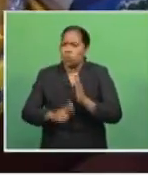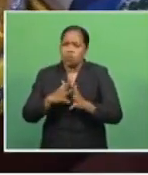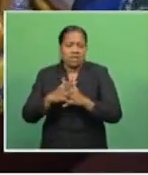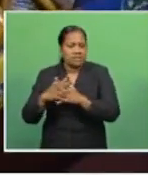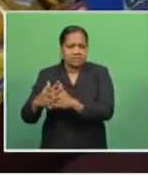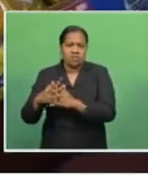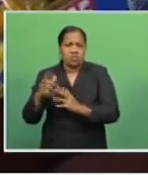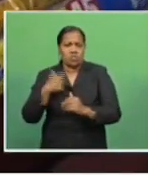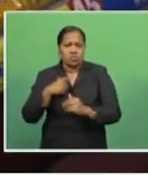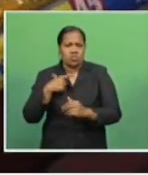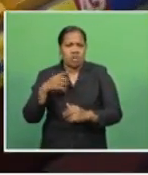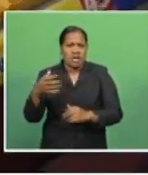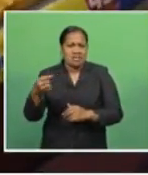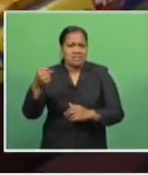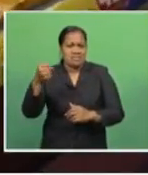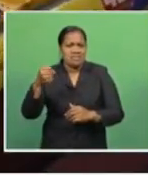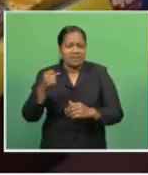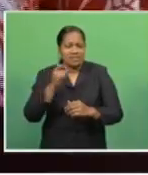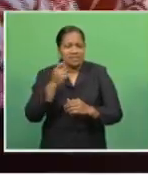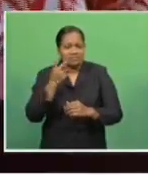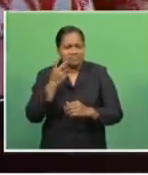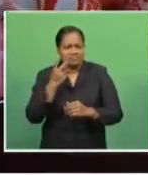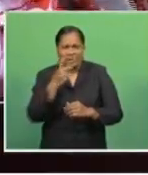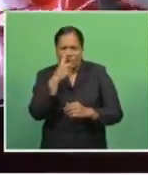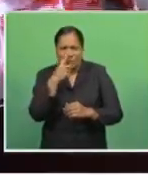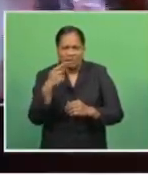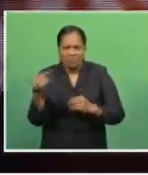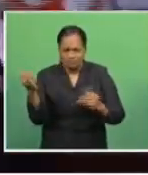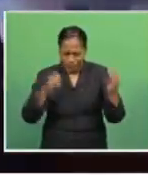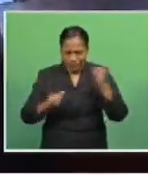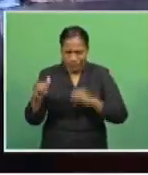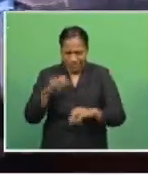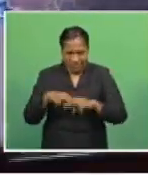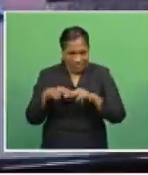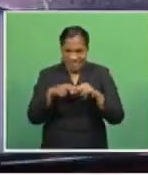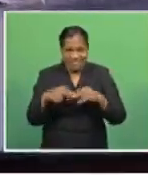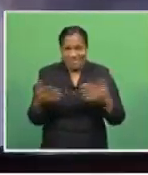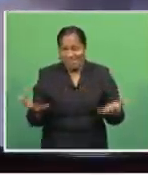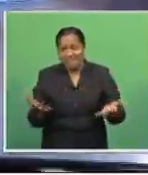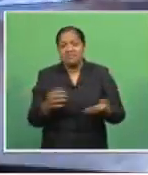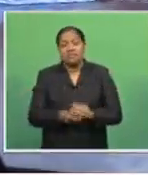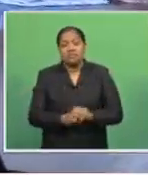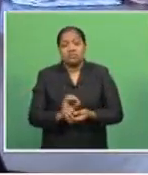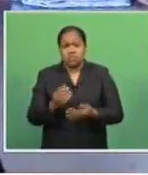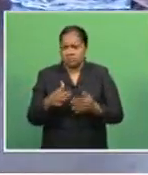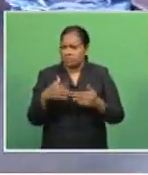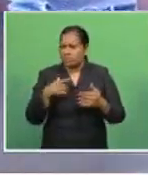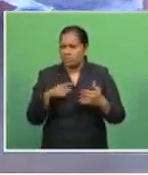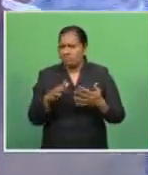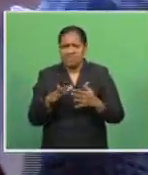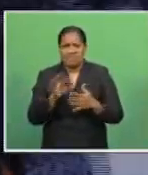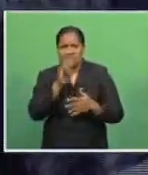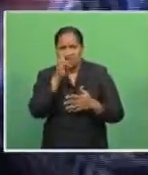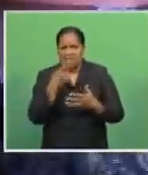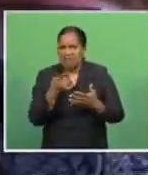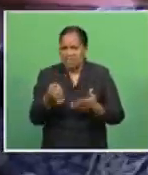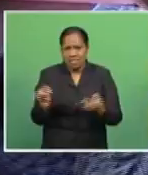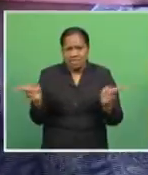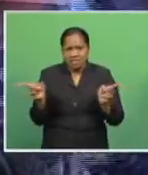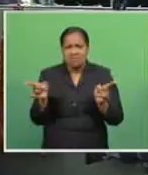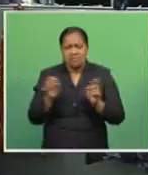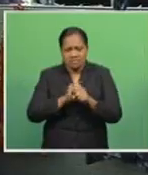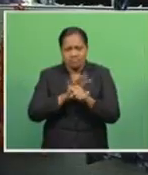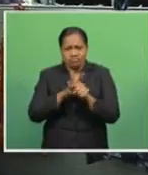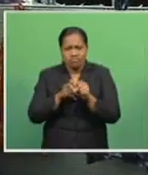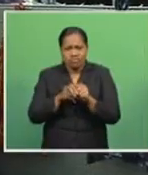standstill of the tourism industry. The RB Patel Group says while they are unable to forecast the net impact of COVID-19 on the financial